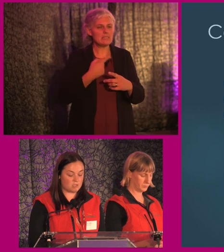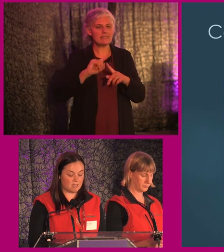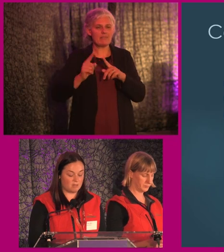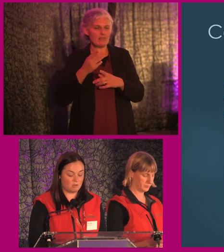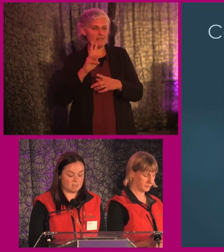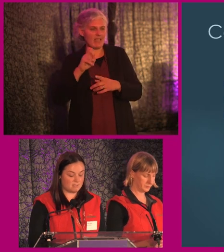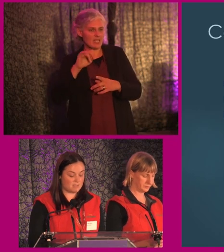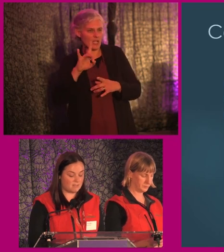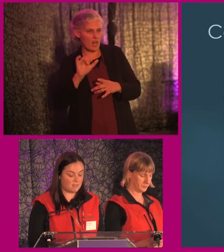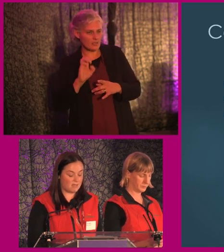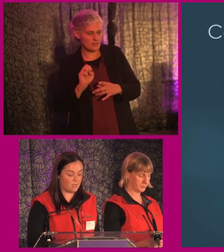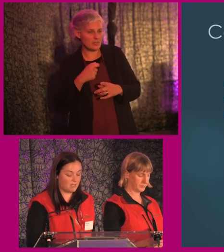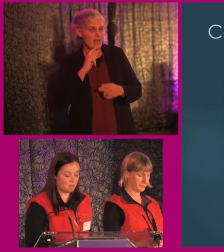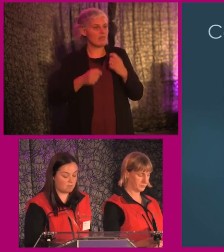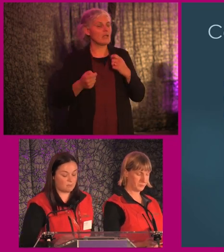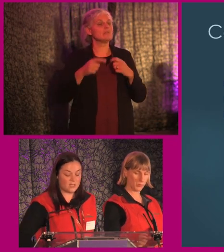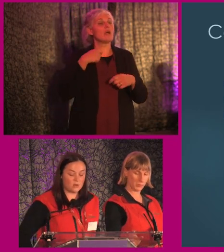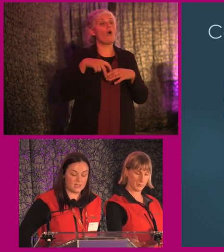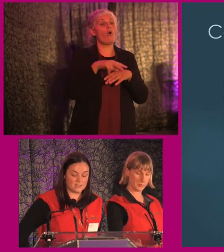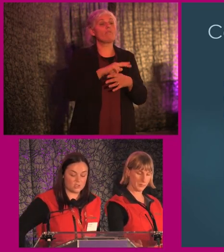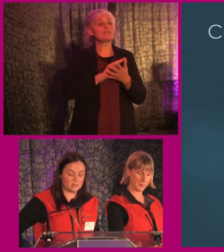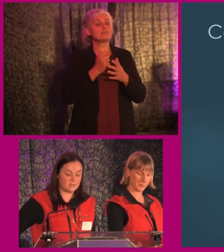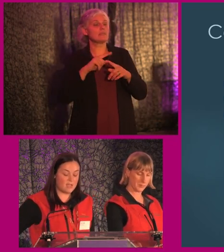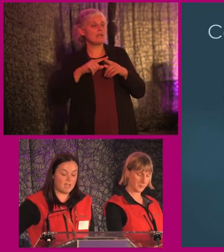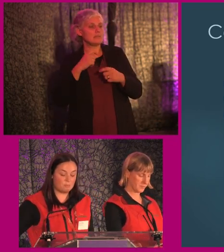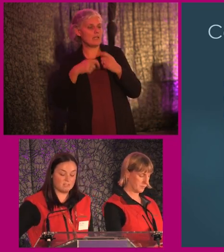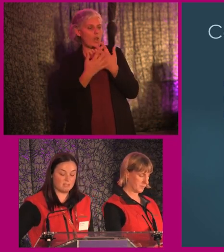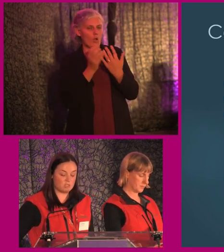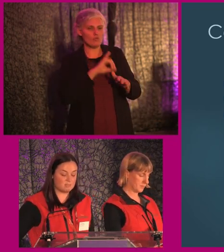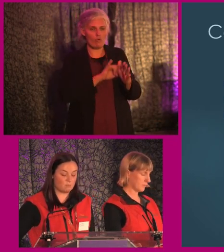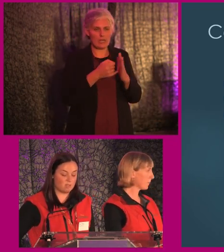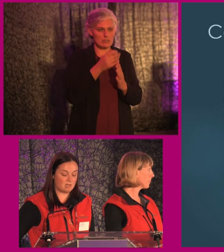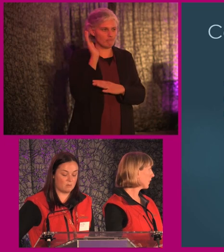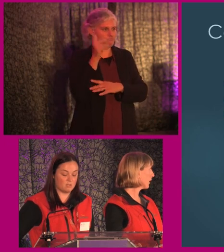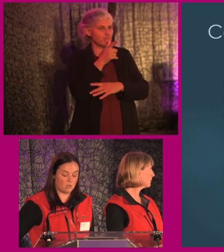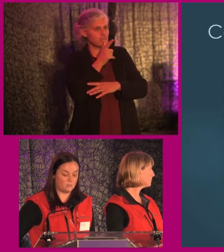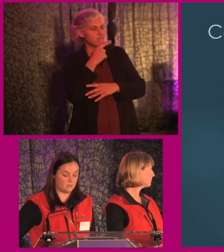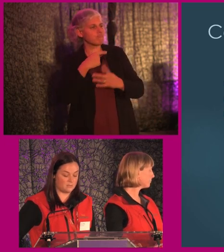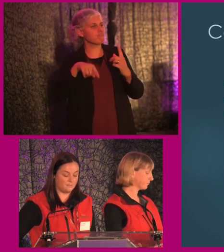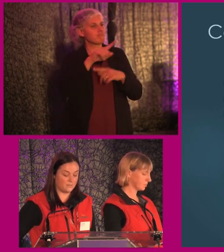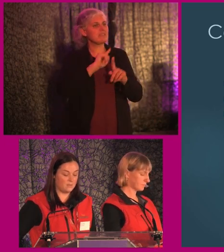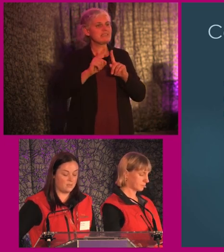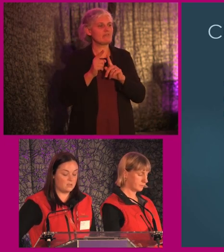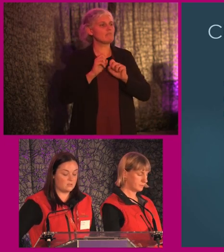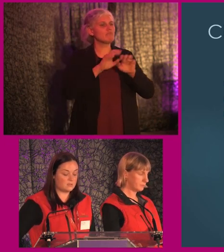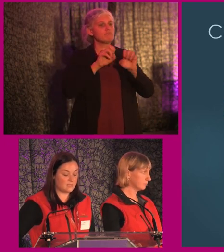We had a launch day then on August 16th and we had talks with many organisations and presentations that worked along with wear them out.